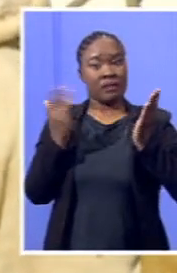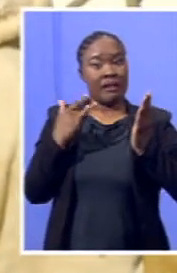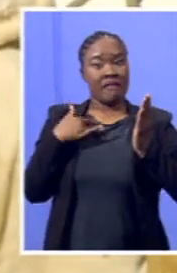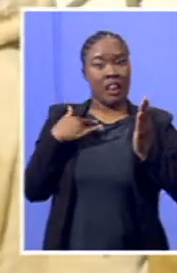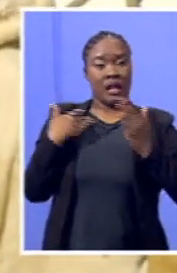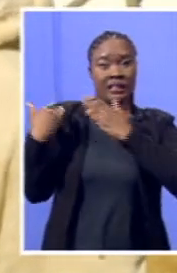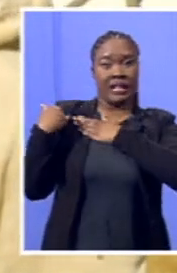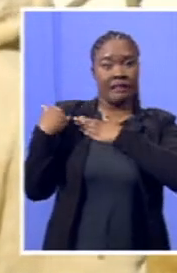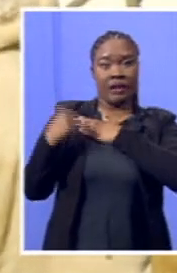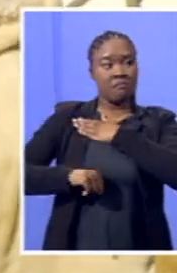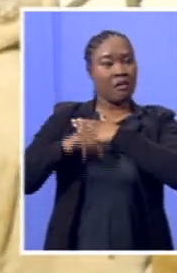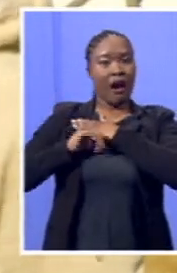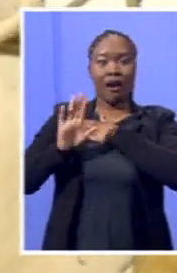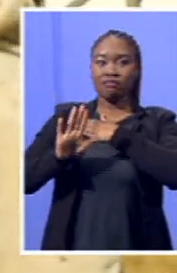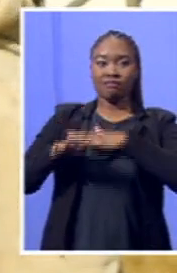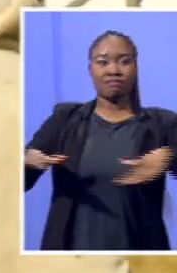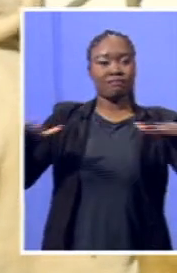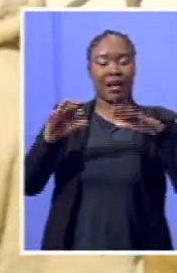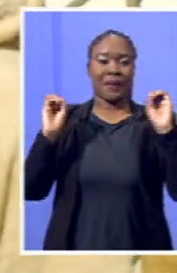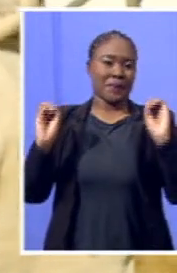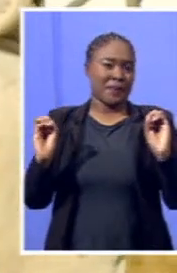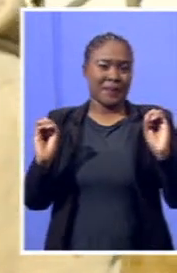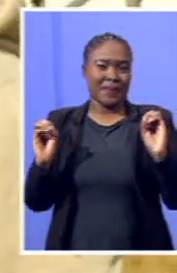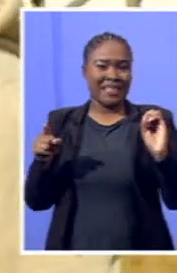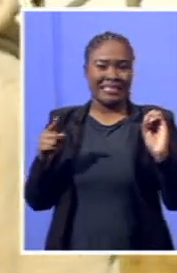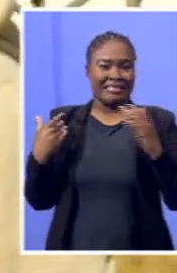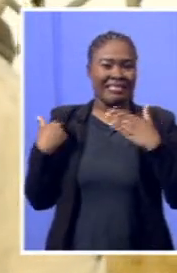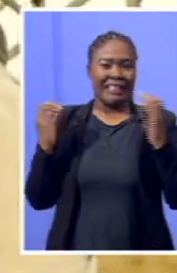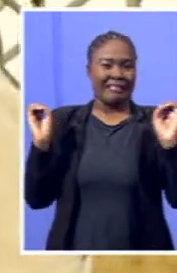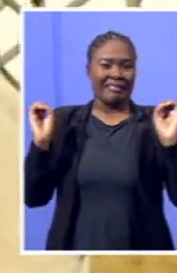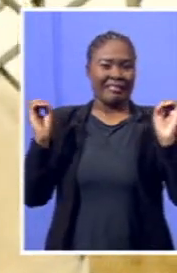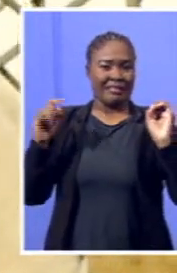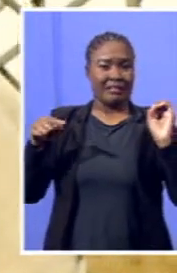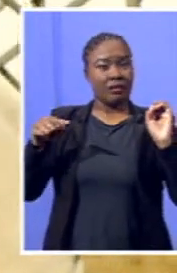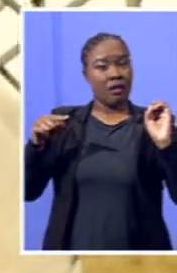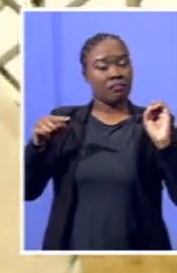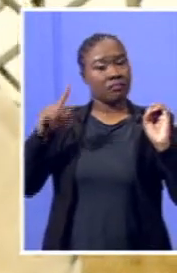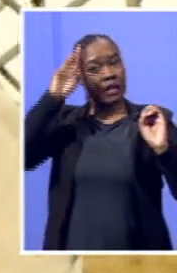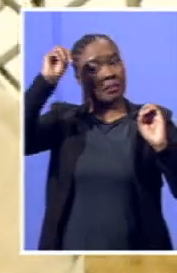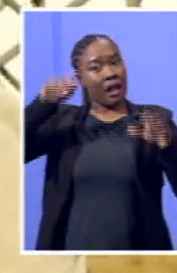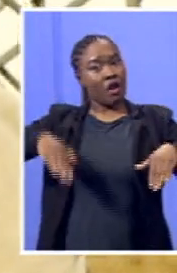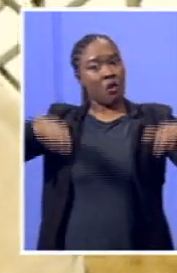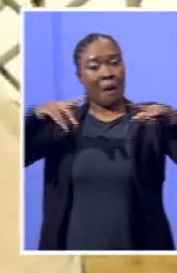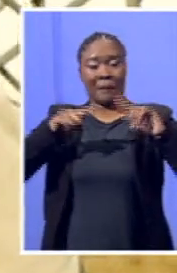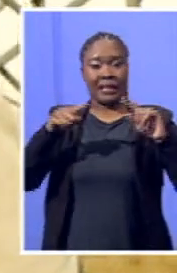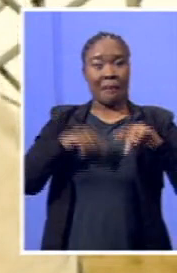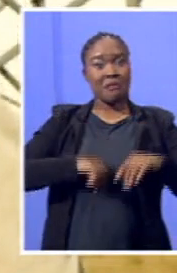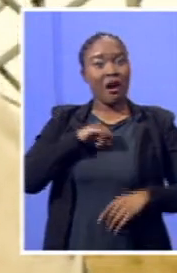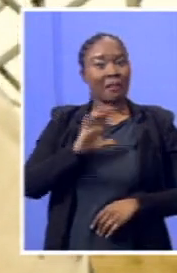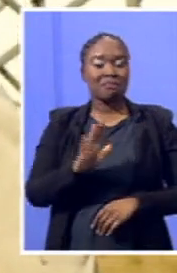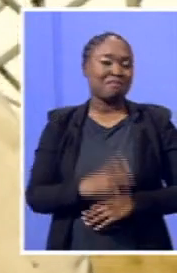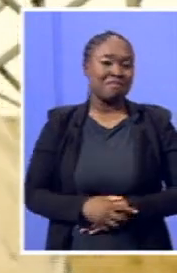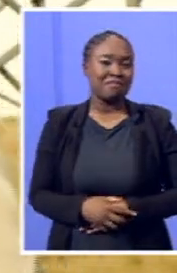safe and proud of being the members of the community when Nelson Mandela grew up. Yes. Okay.